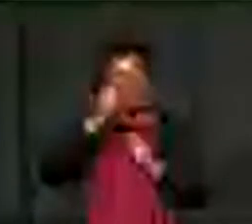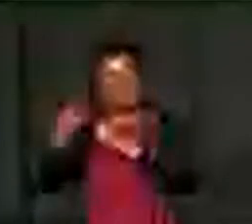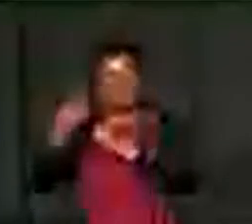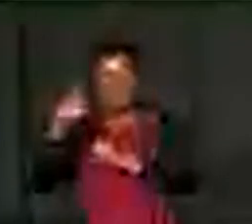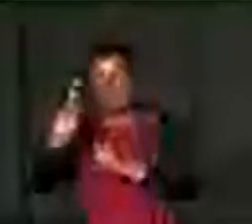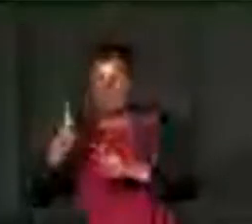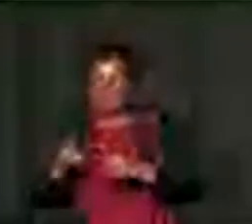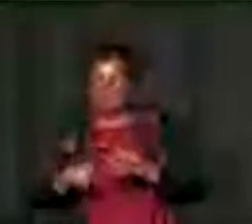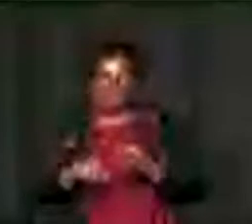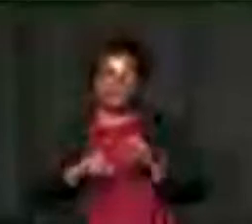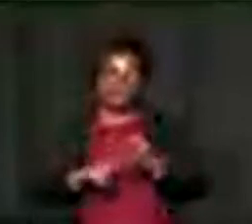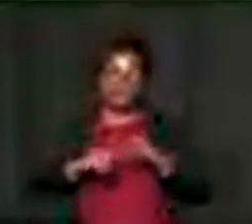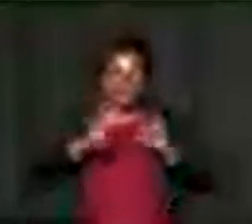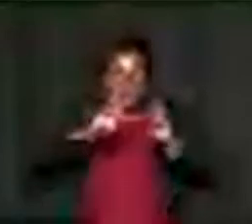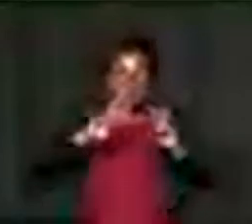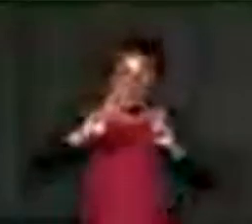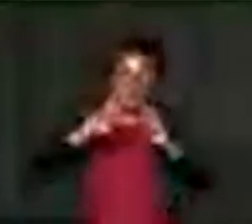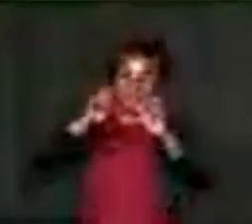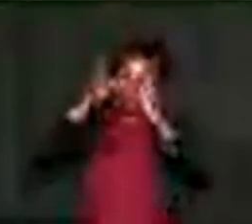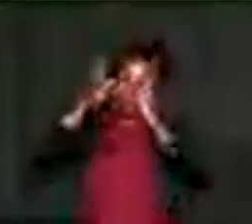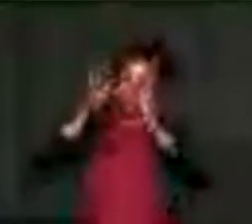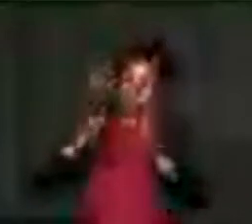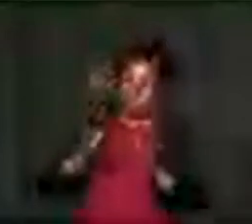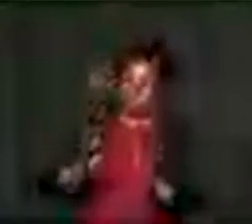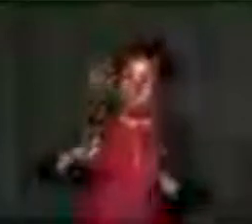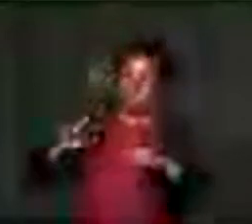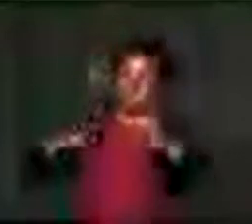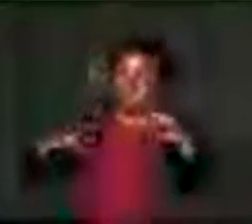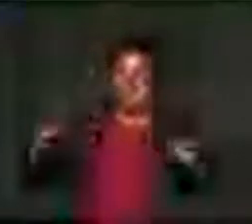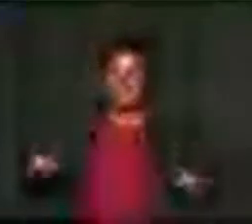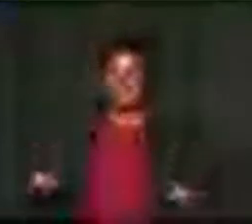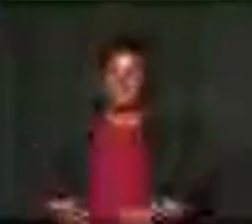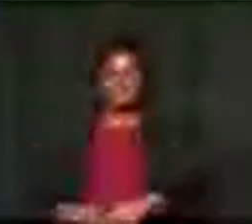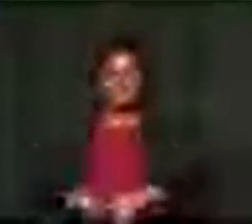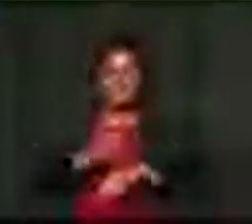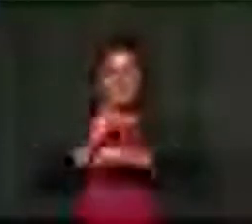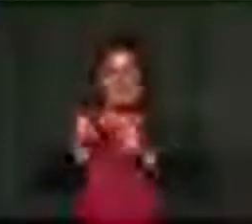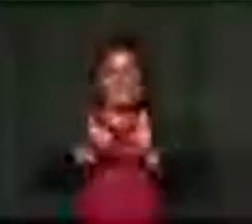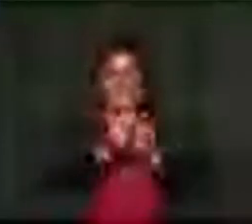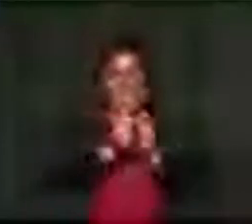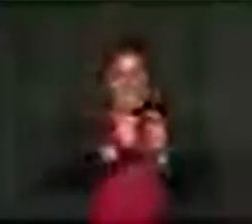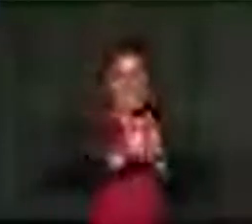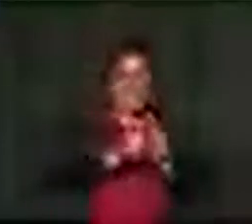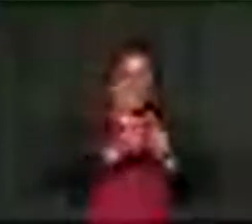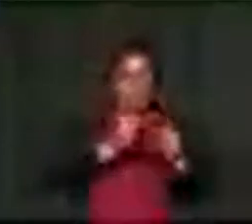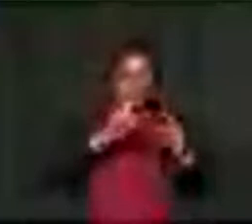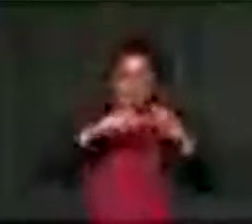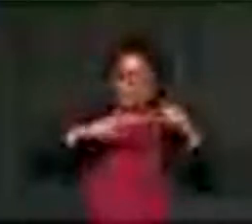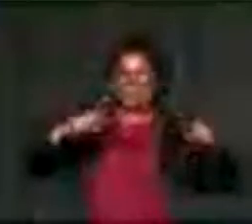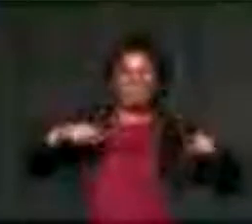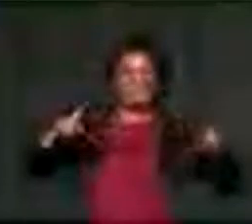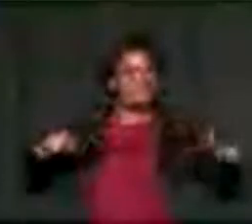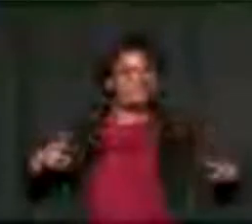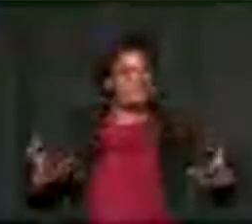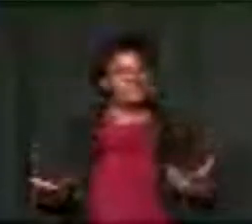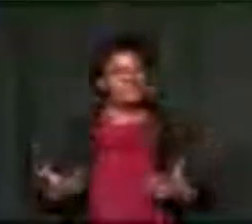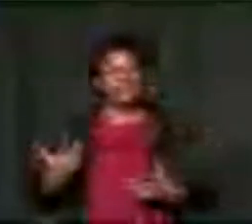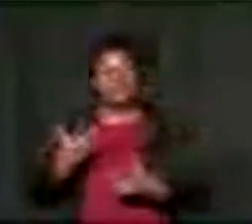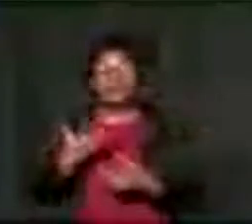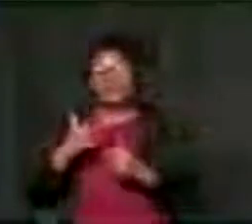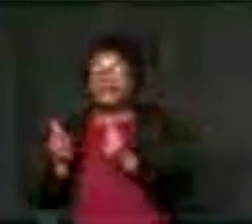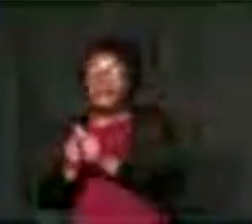researchers, our partners from civil society, our partners also